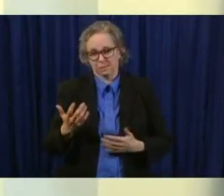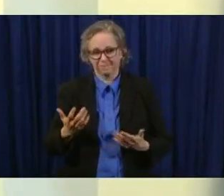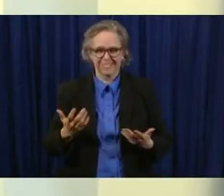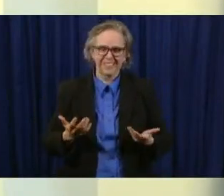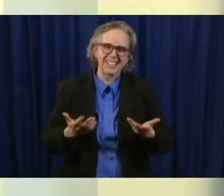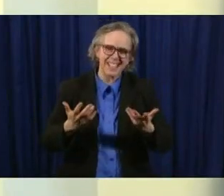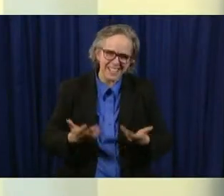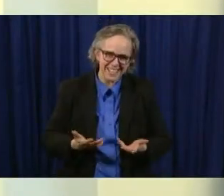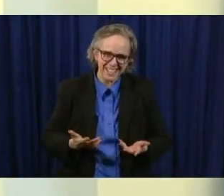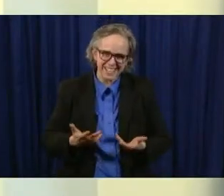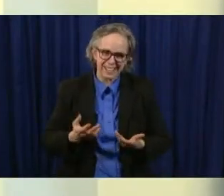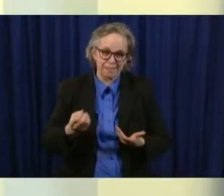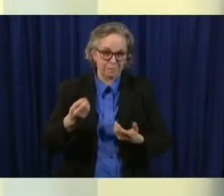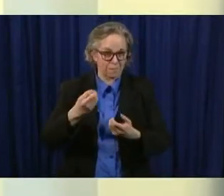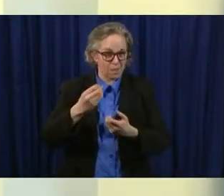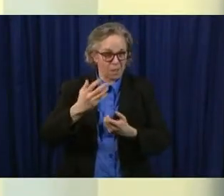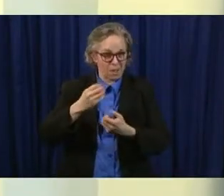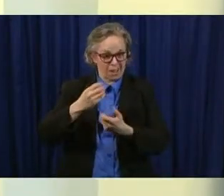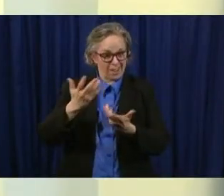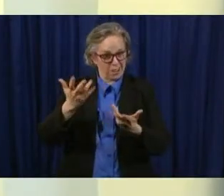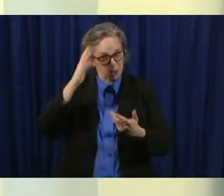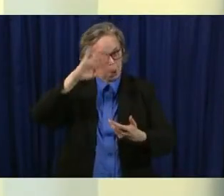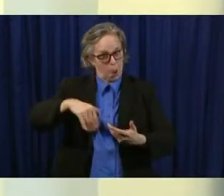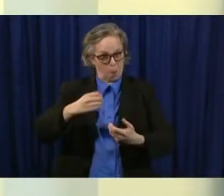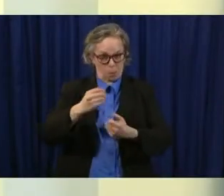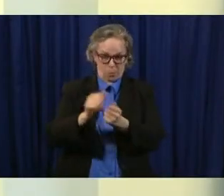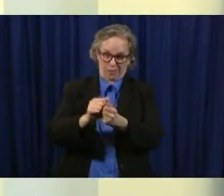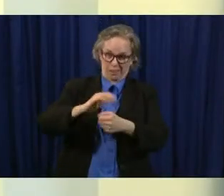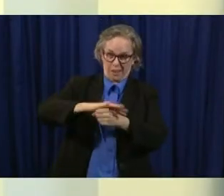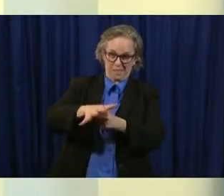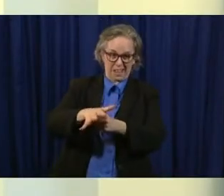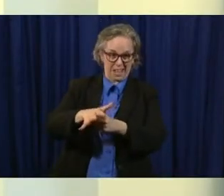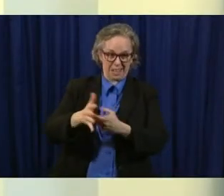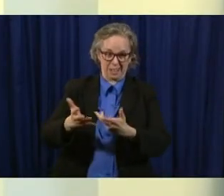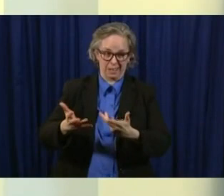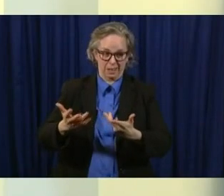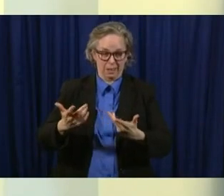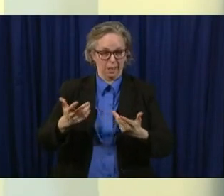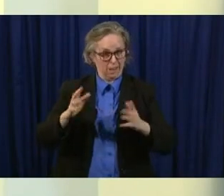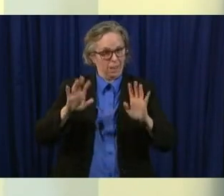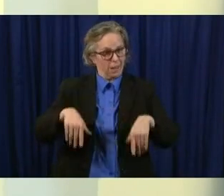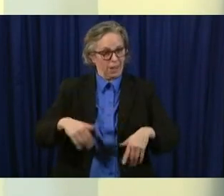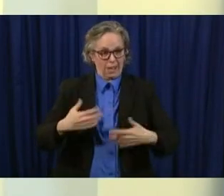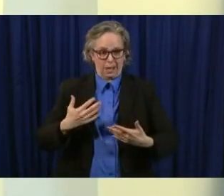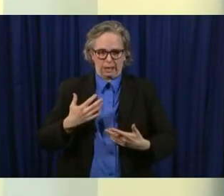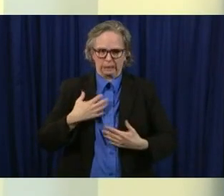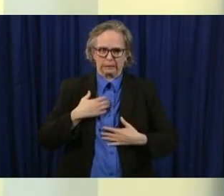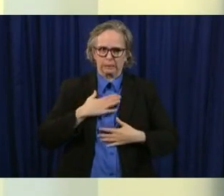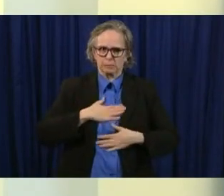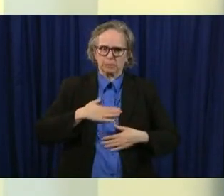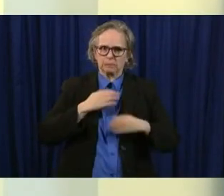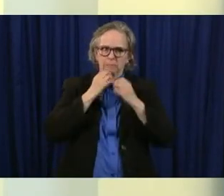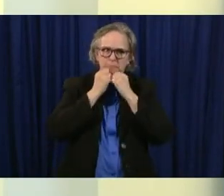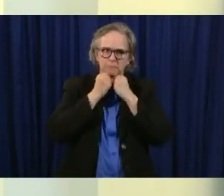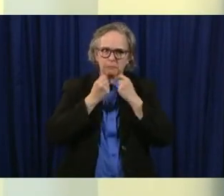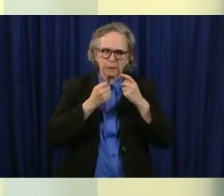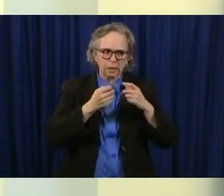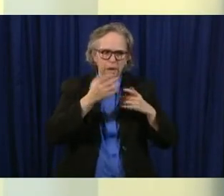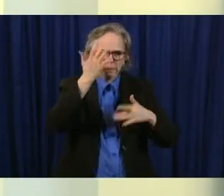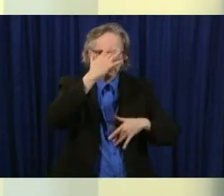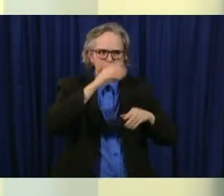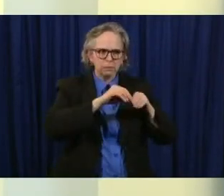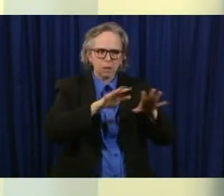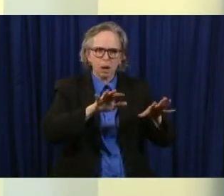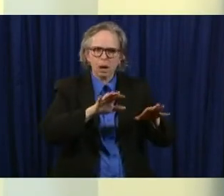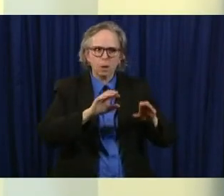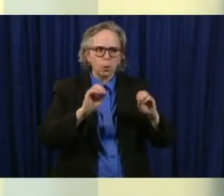sense of appreciate appreciation for um how life-saving they are when you look at how